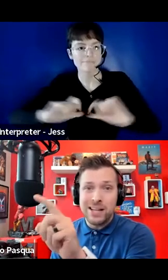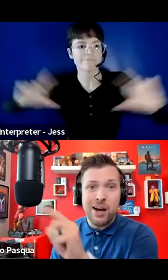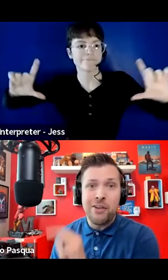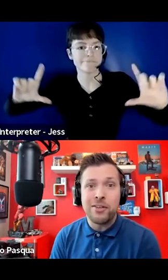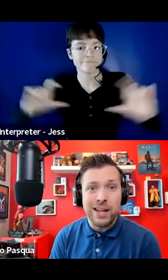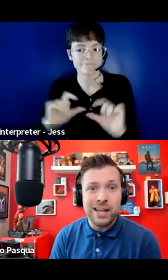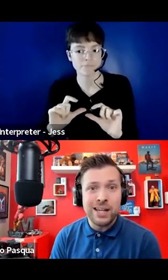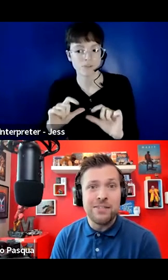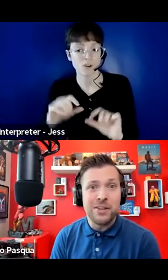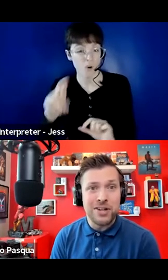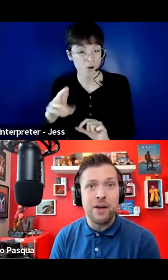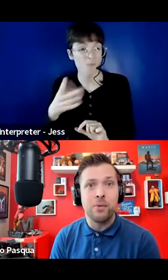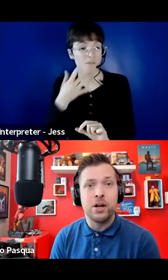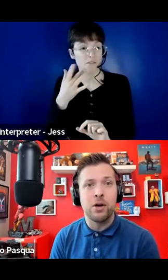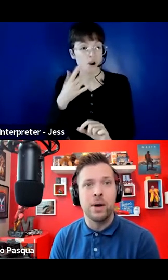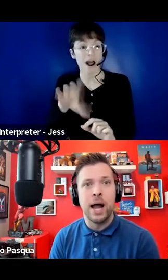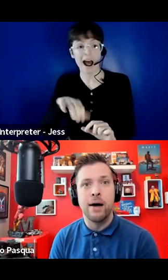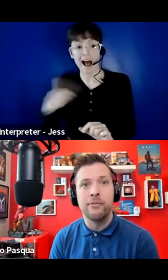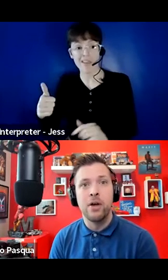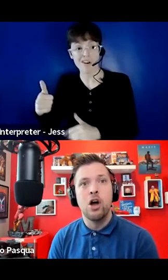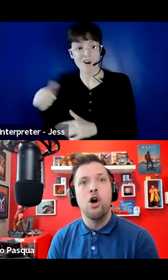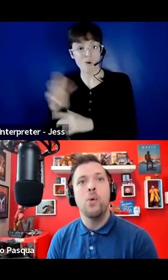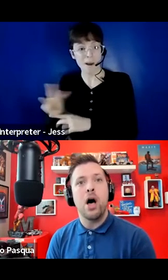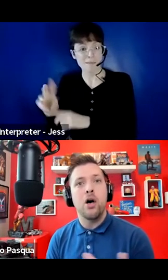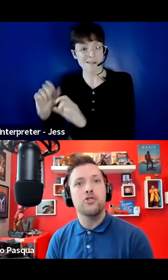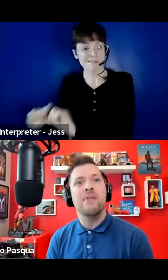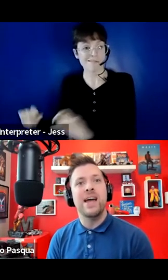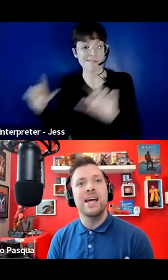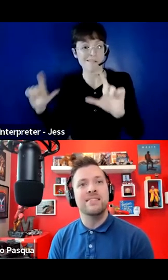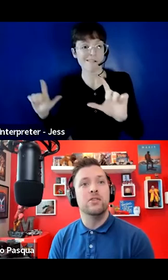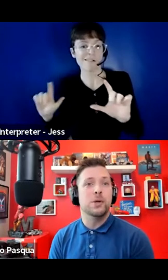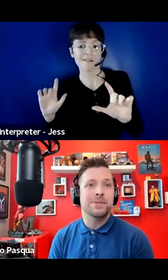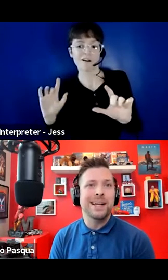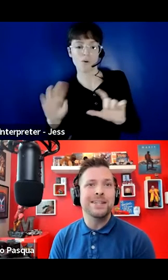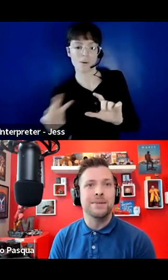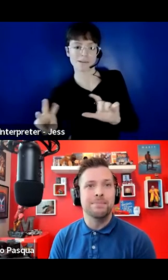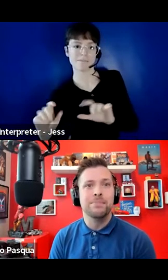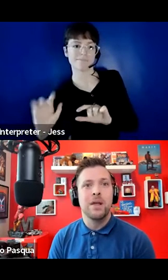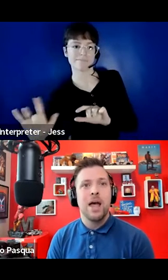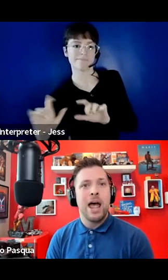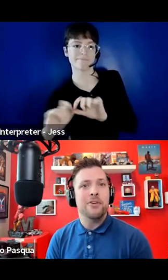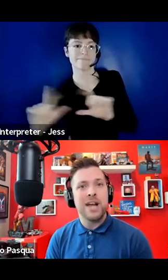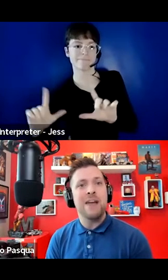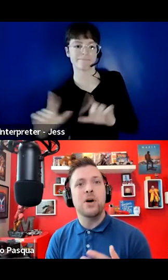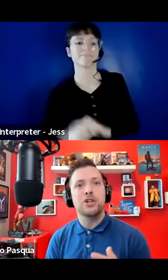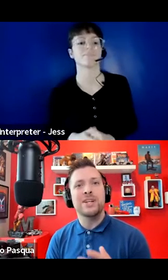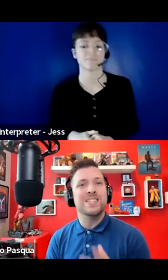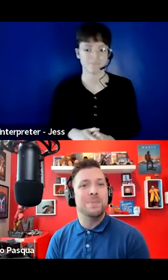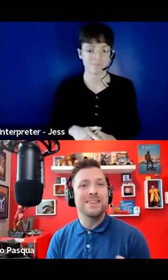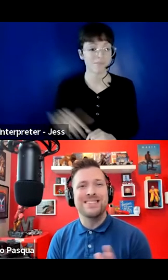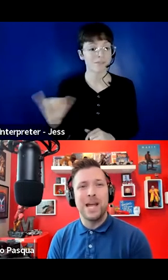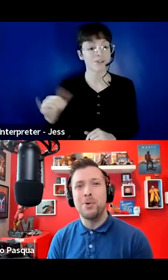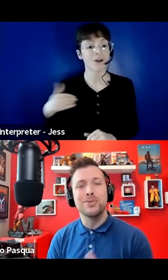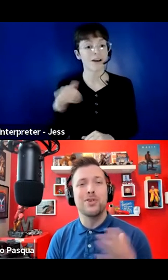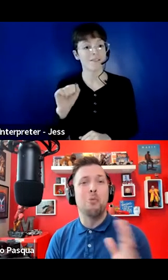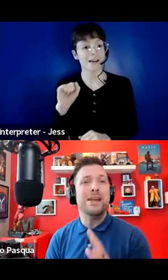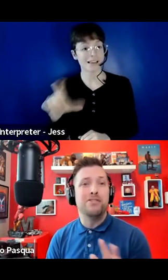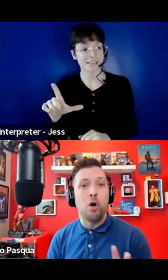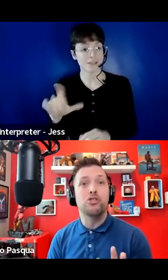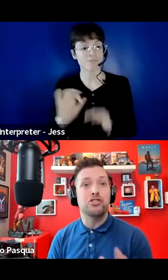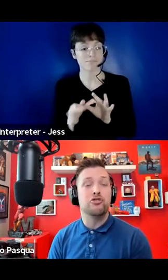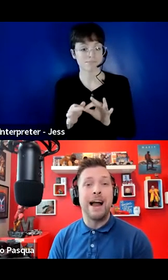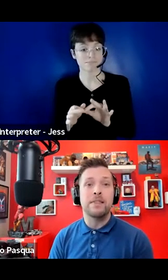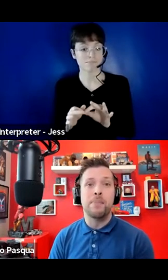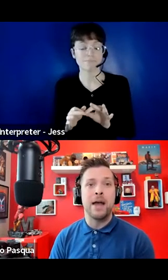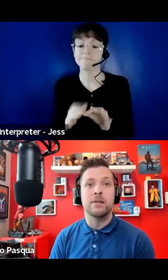by clicking on the link in the chat window that we have. We also have ASL interpretation, and the chat function has been disabled so that